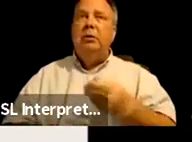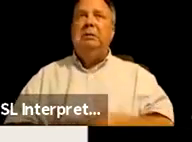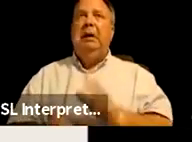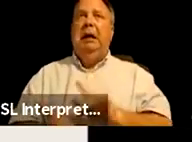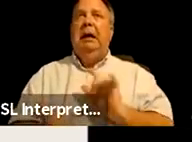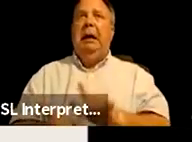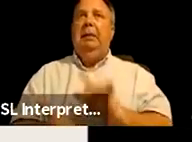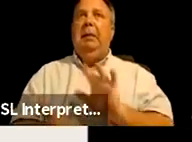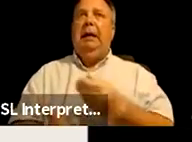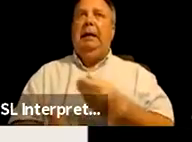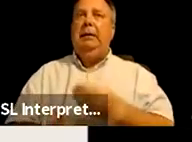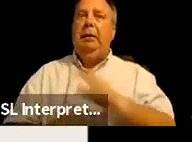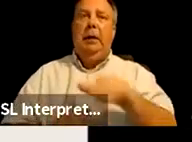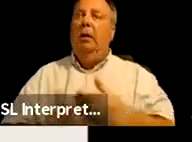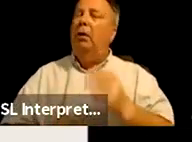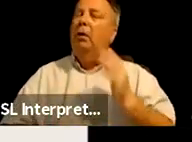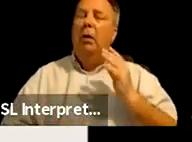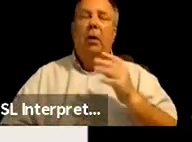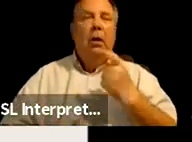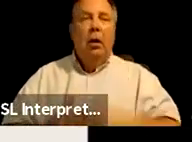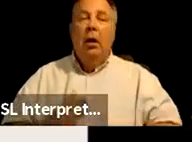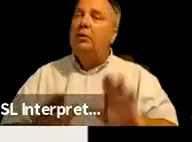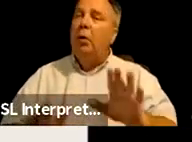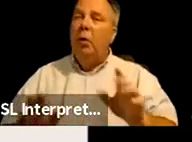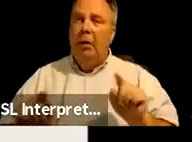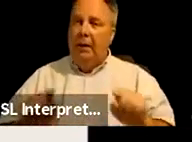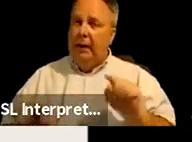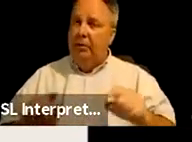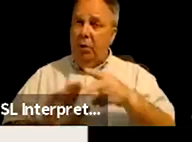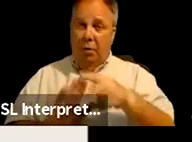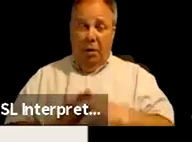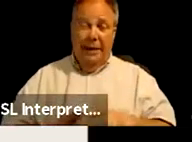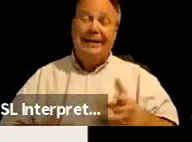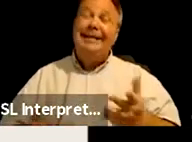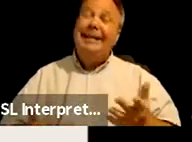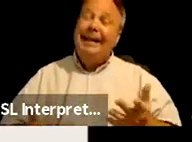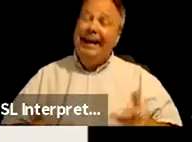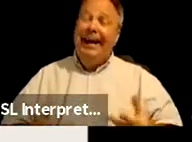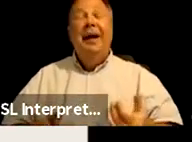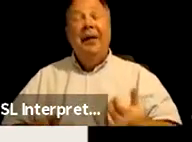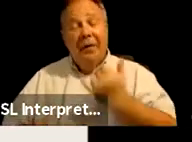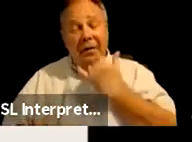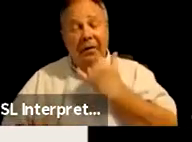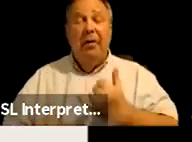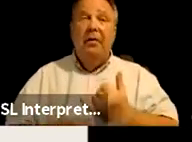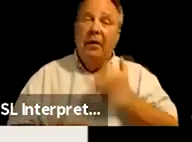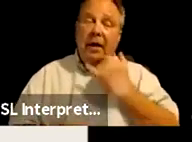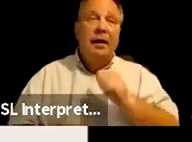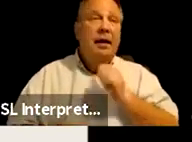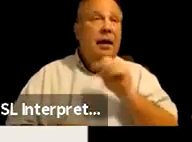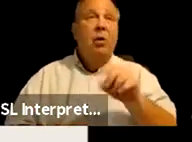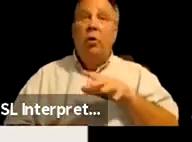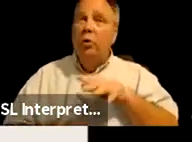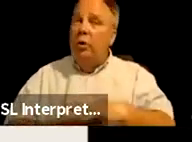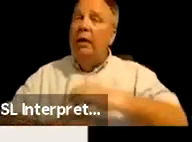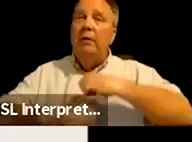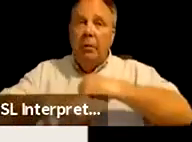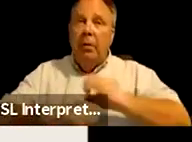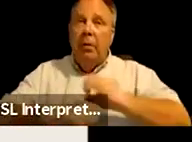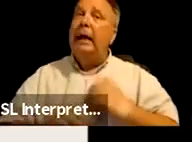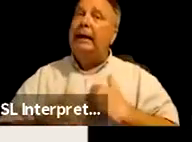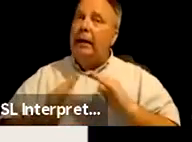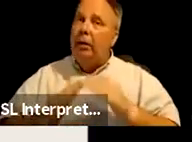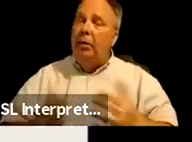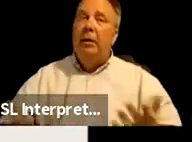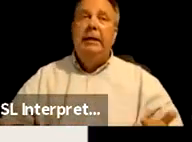costs. So these two policies, while in my opinion, they are flawed and don't do nearly enough to protect our communities.